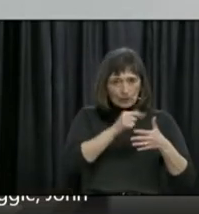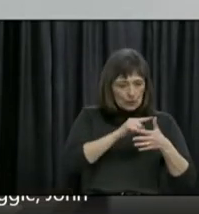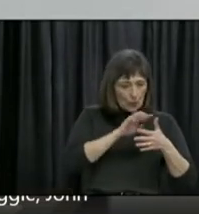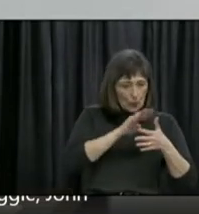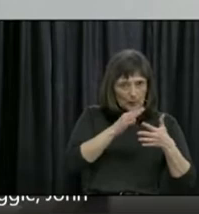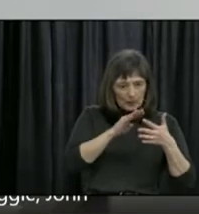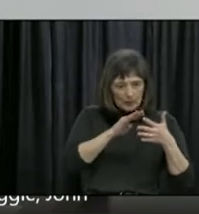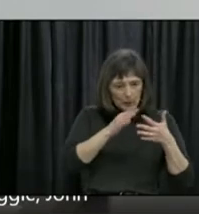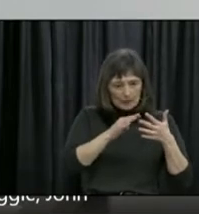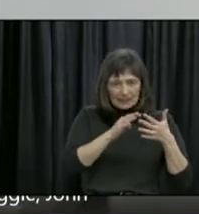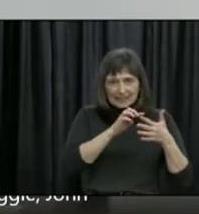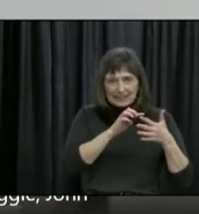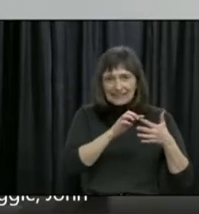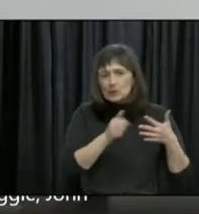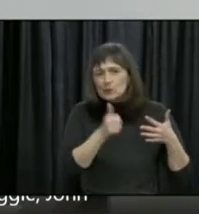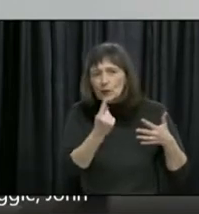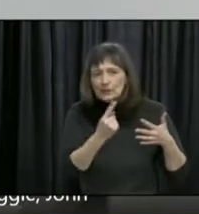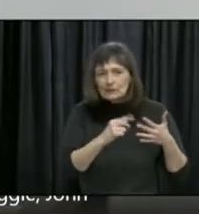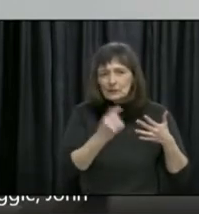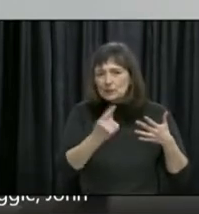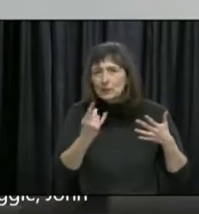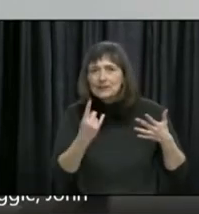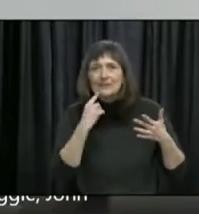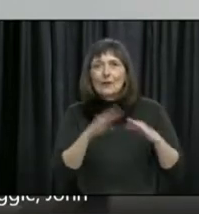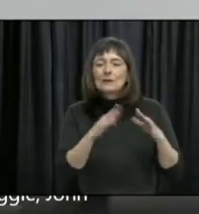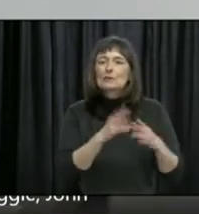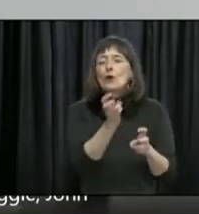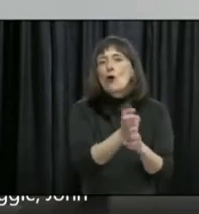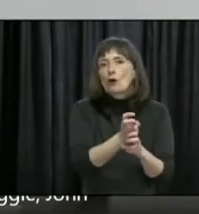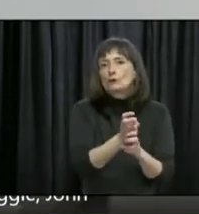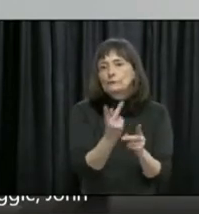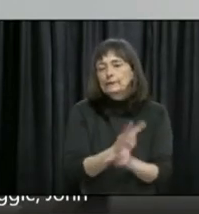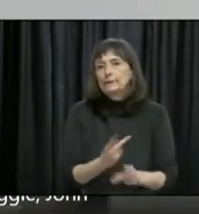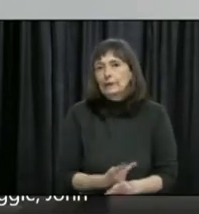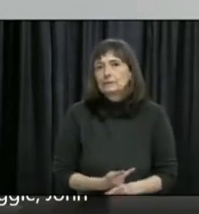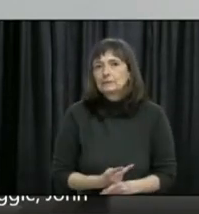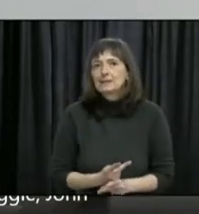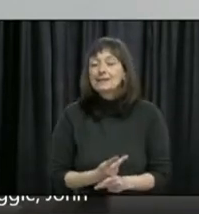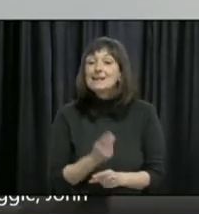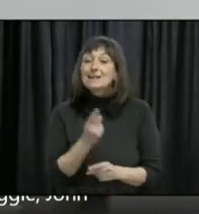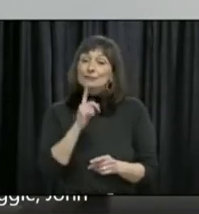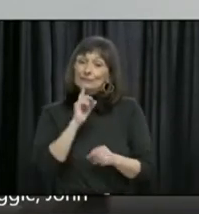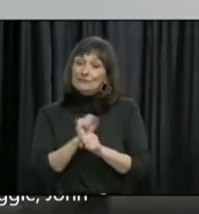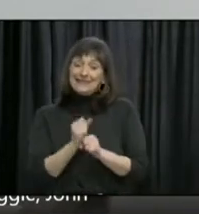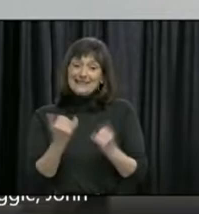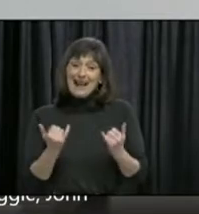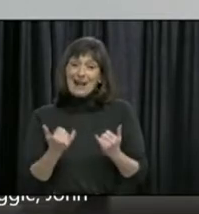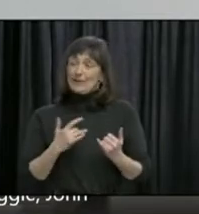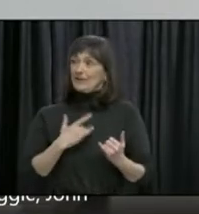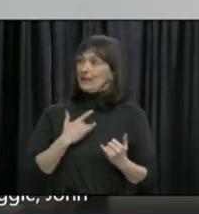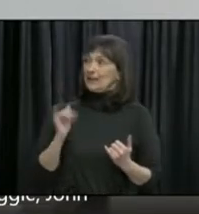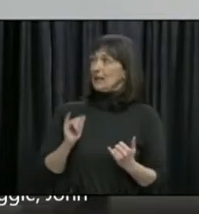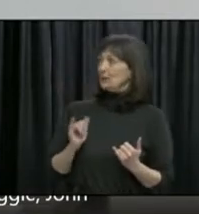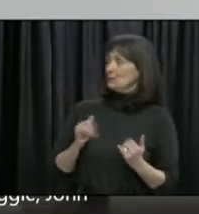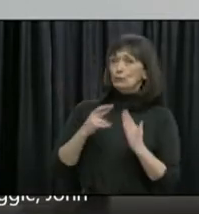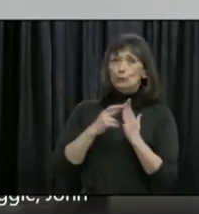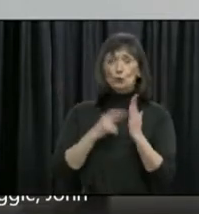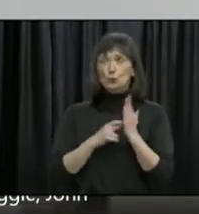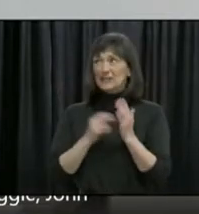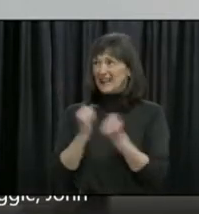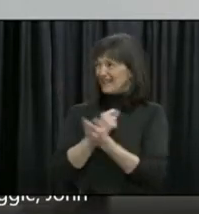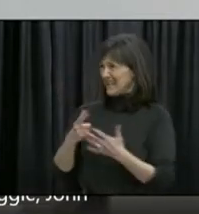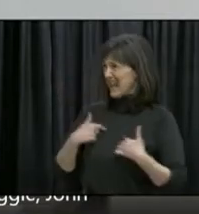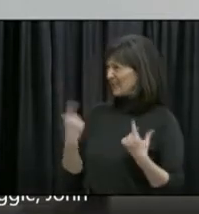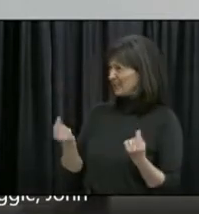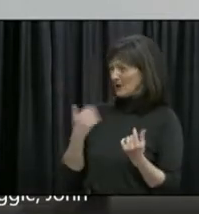that we're beginning to regulate almost every aspect of daily life in a way that no one has done before and some